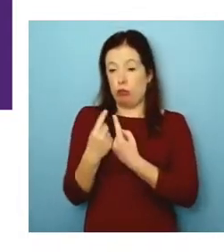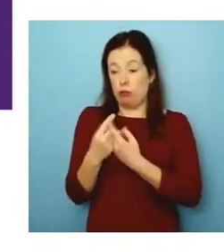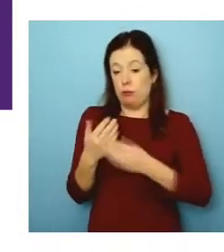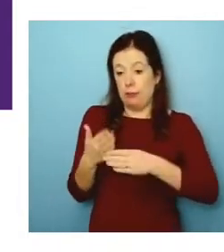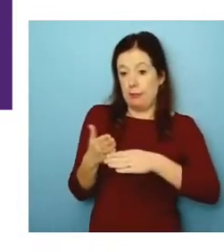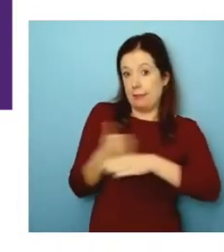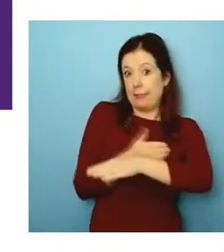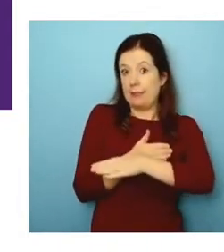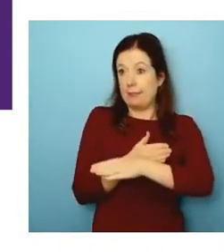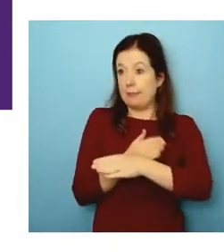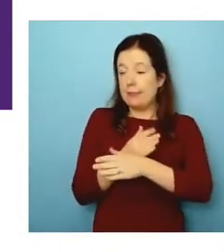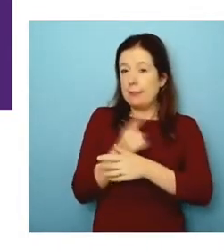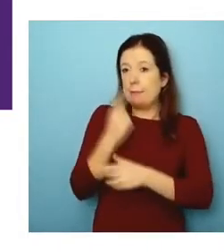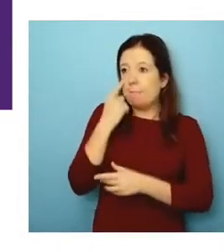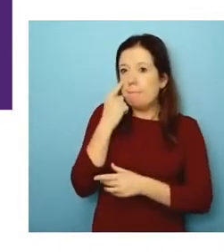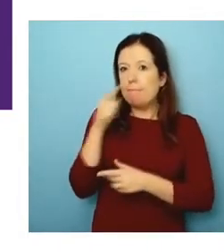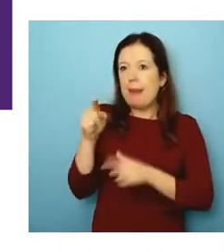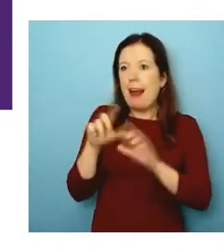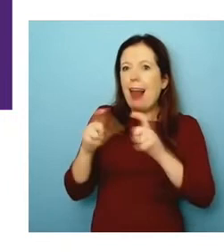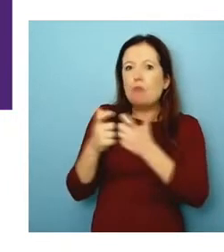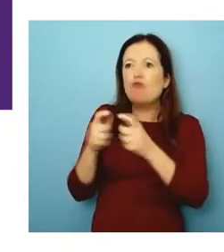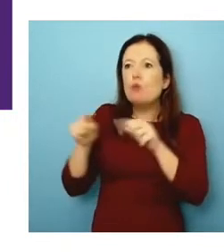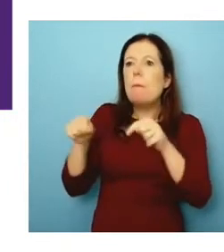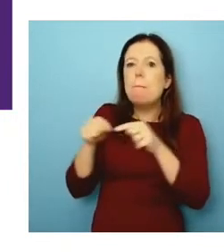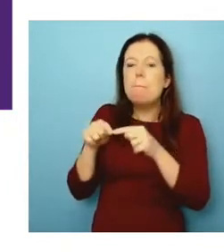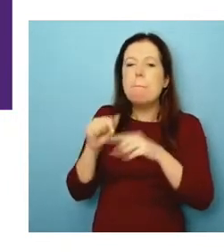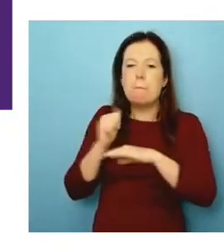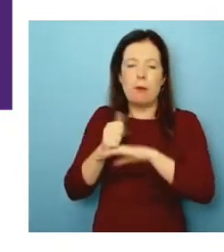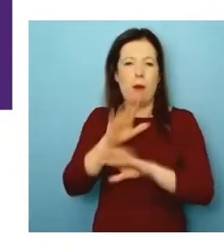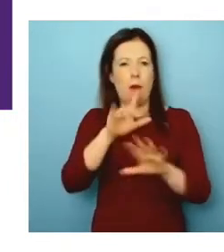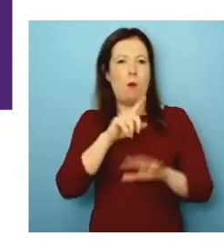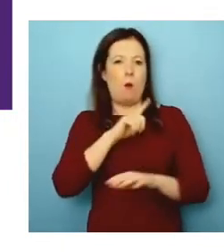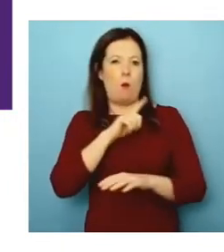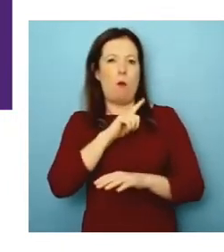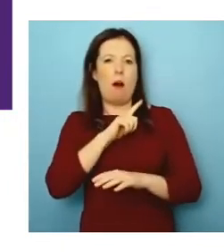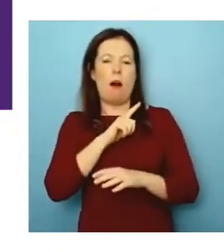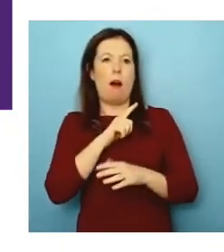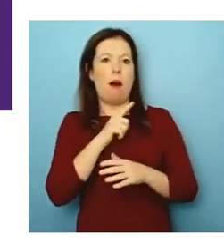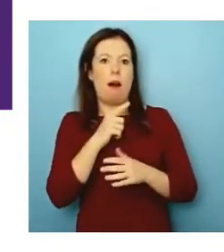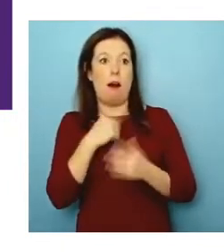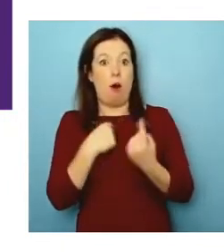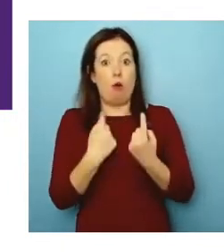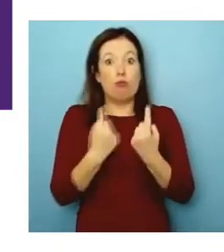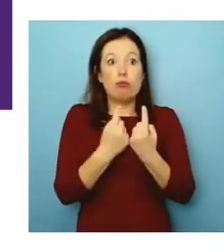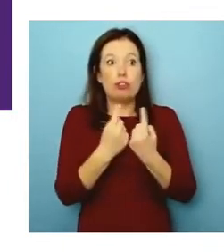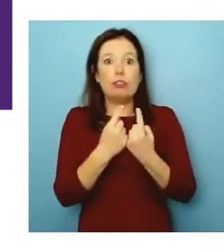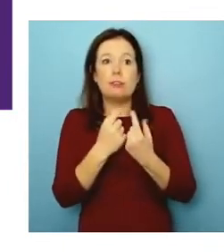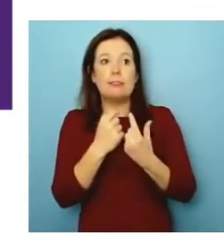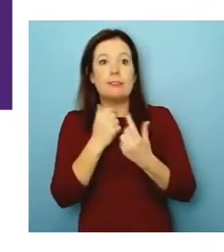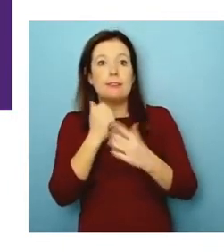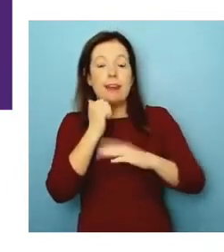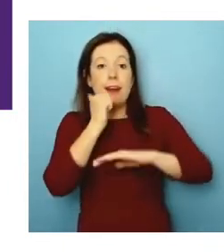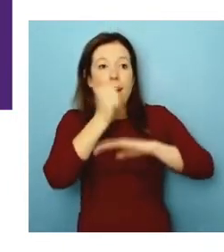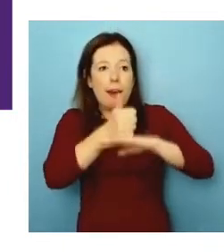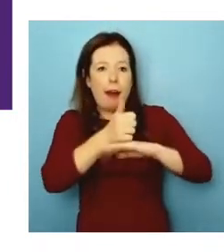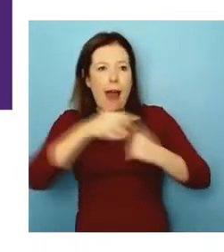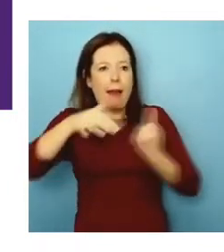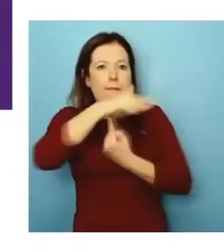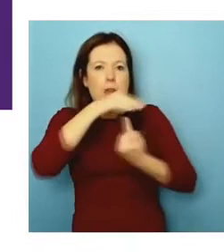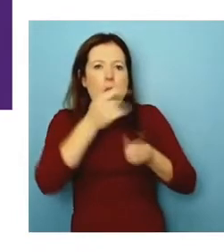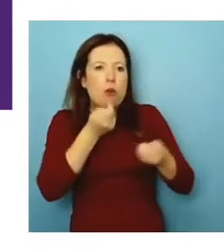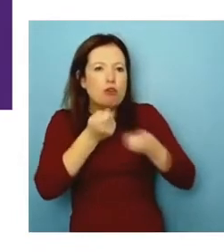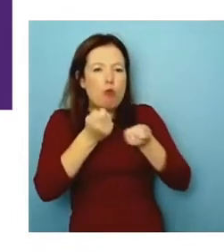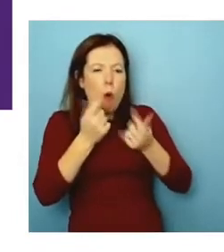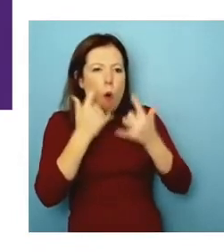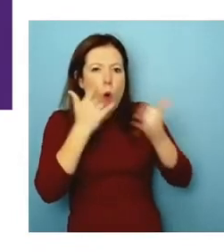to, to understand if we, because one of our strategies, by the way, when you're inclusive is you put your product in, in a controlled environment and you're trying to figure out, are